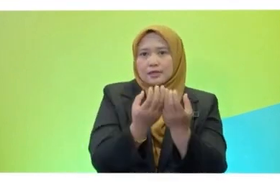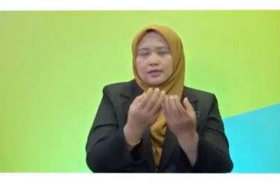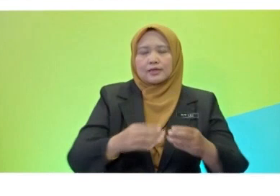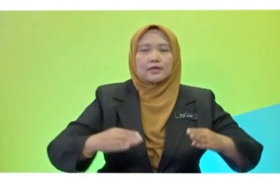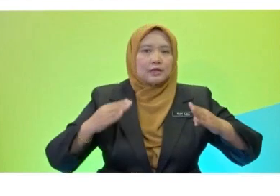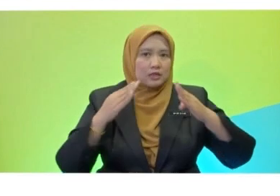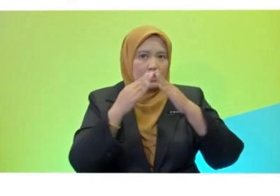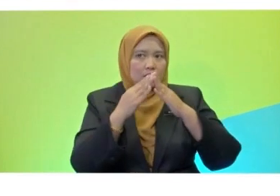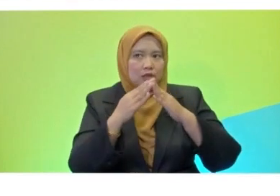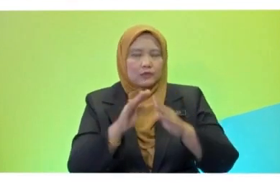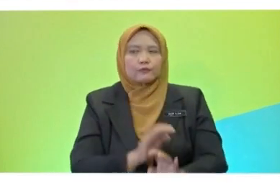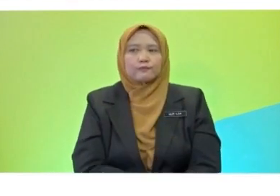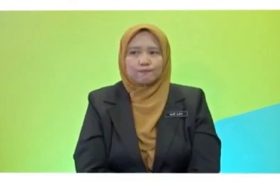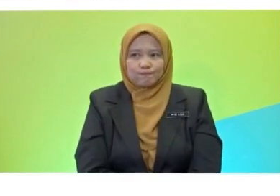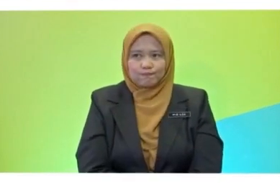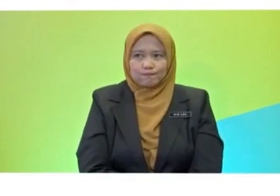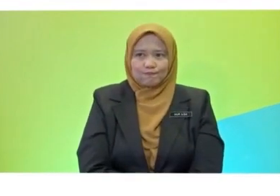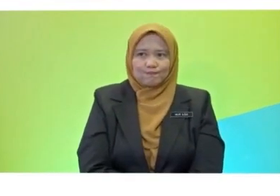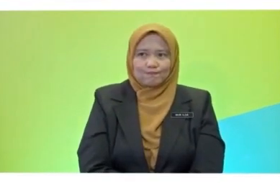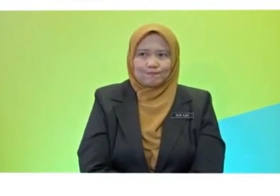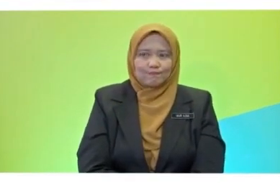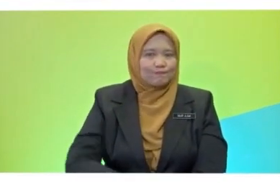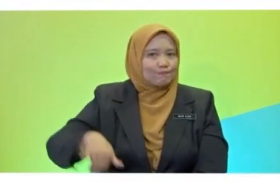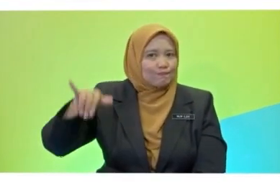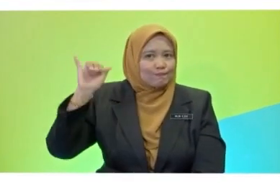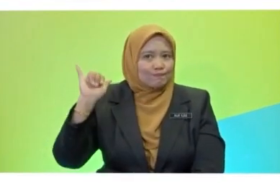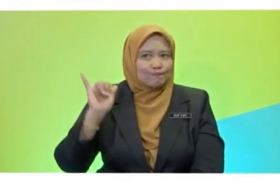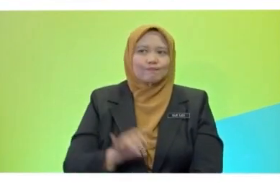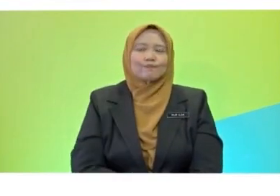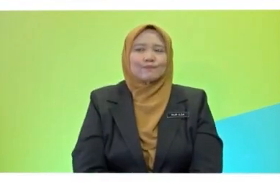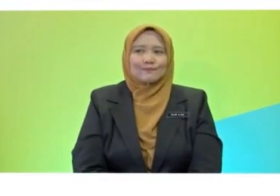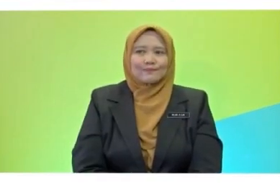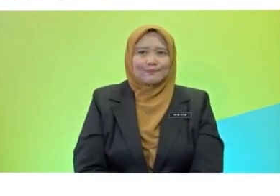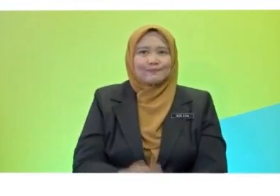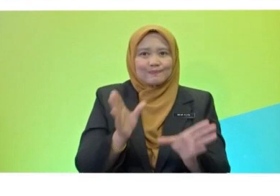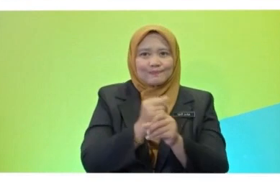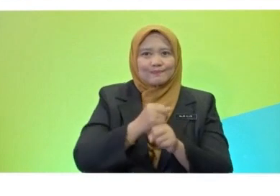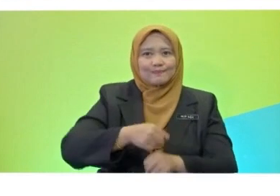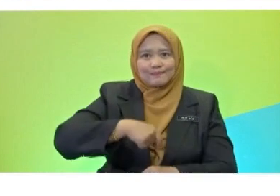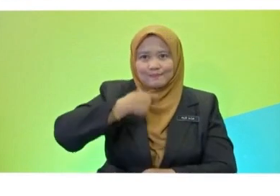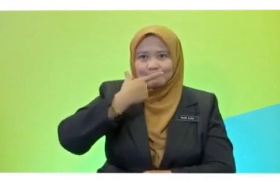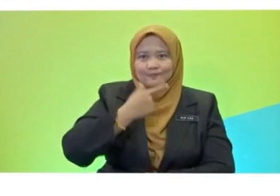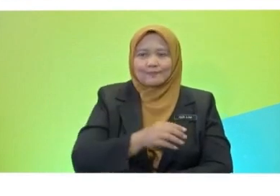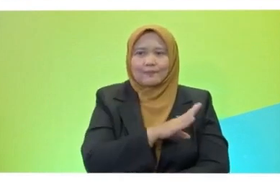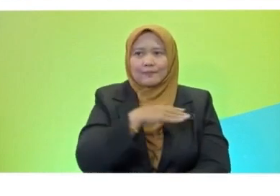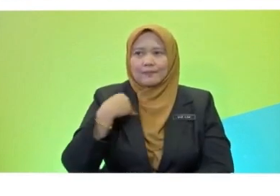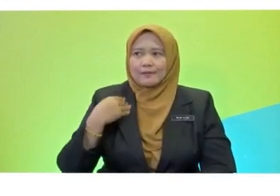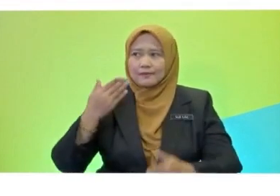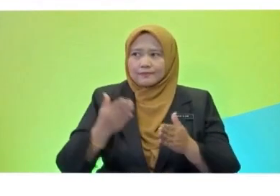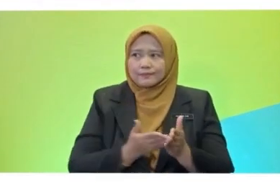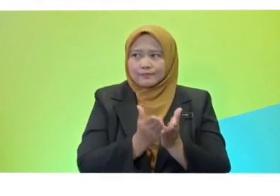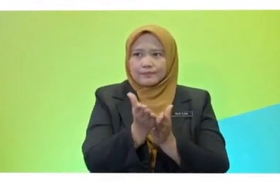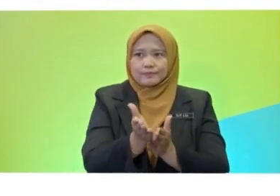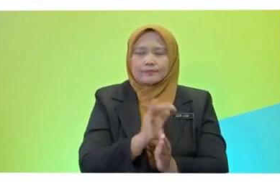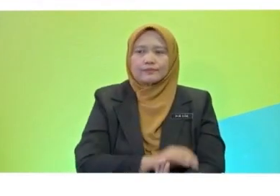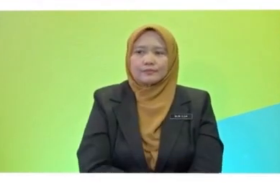Is correct? Yes, of course. She deserves a smiley. Yes, good job. Husna. Okay. And the next... Can we have